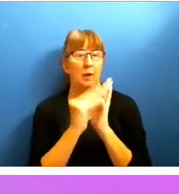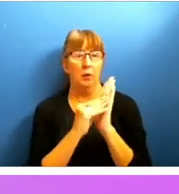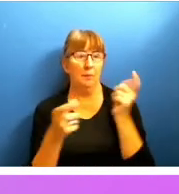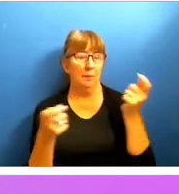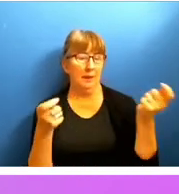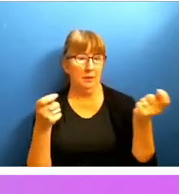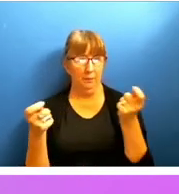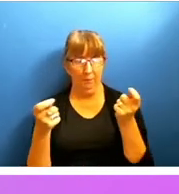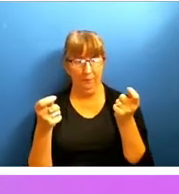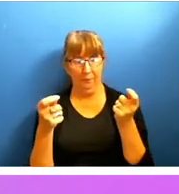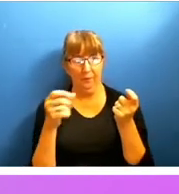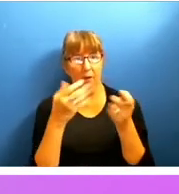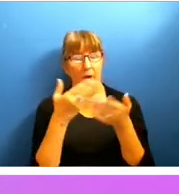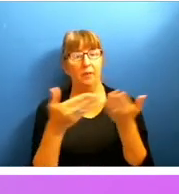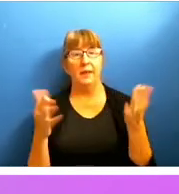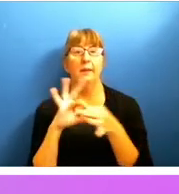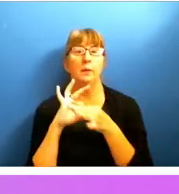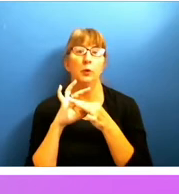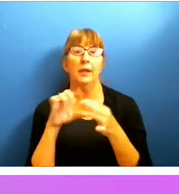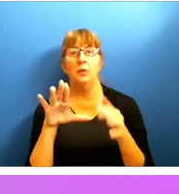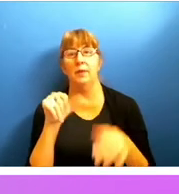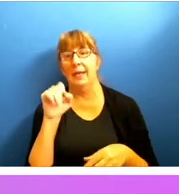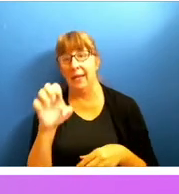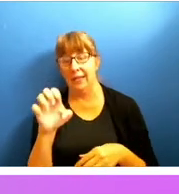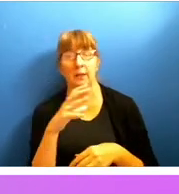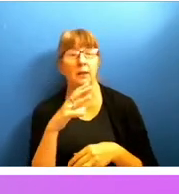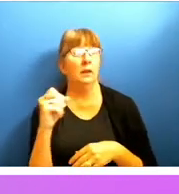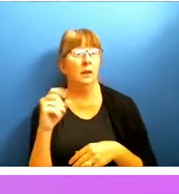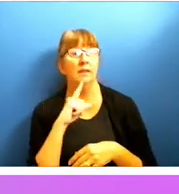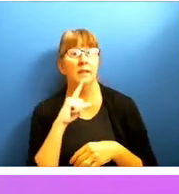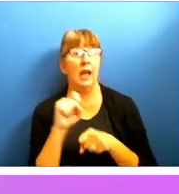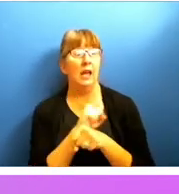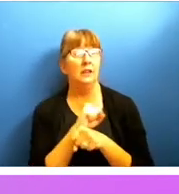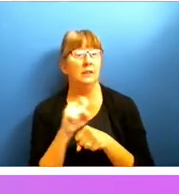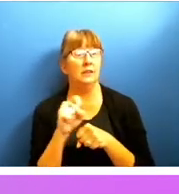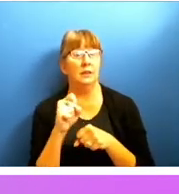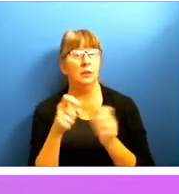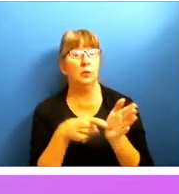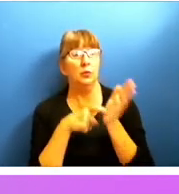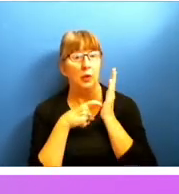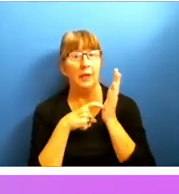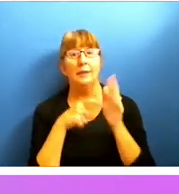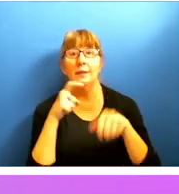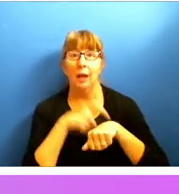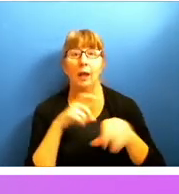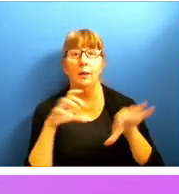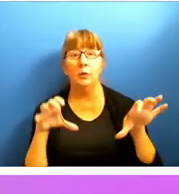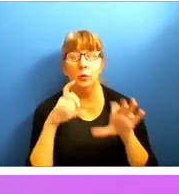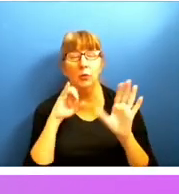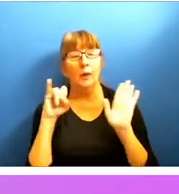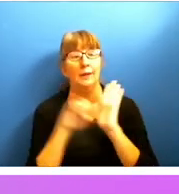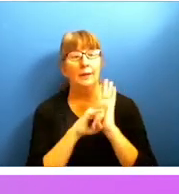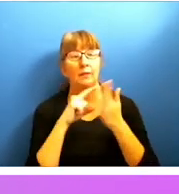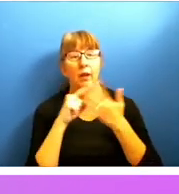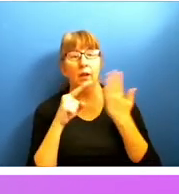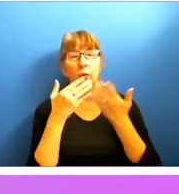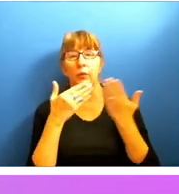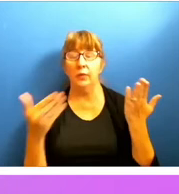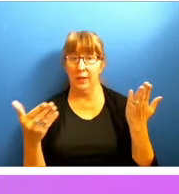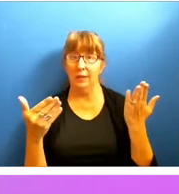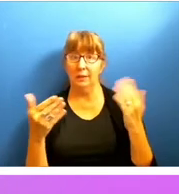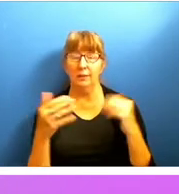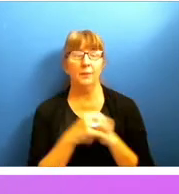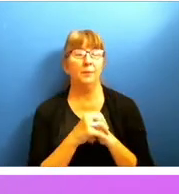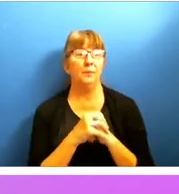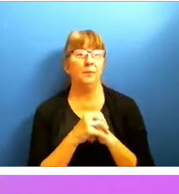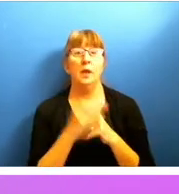that way on things that pertain to the case. And that actually takes people time to do to identify those things and set them aside. Some